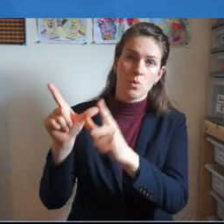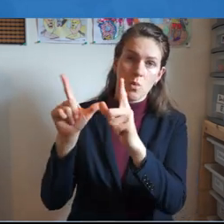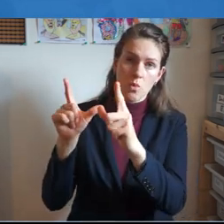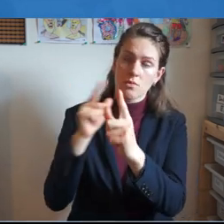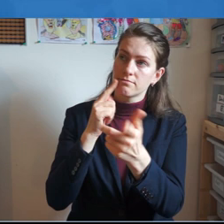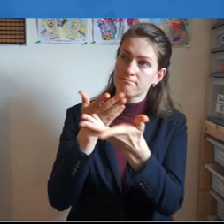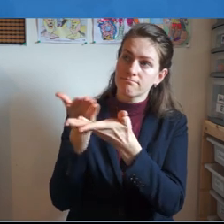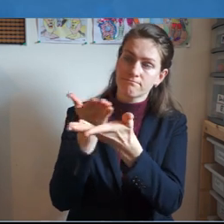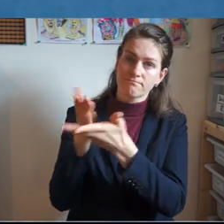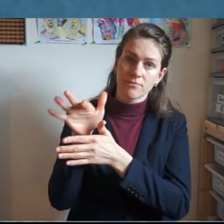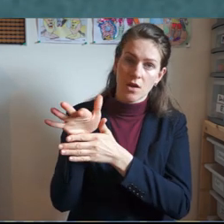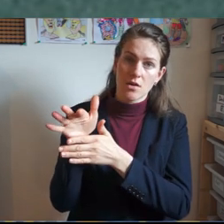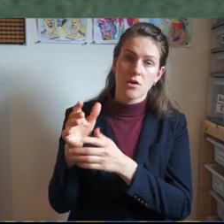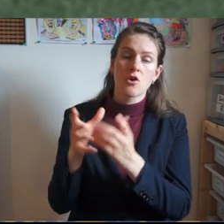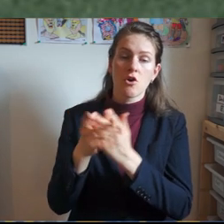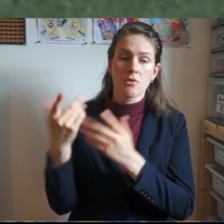instructions,